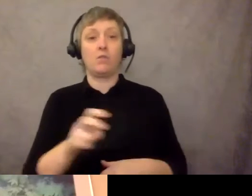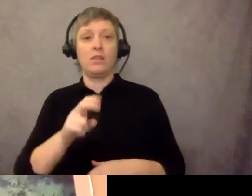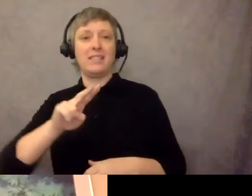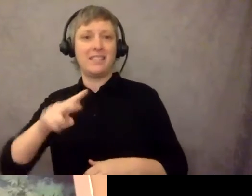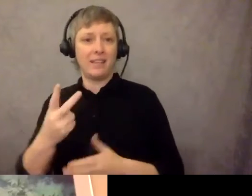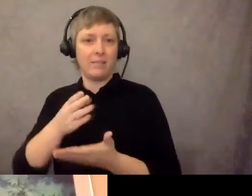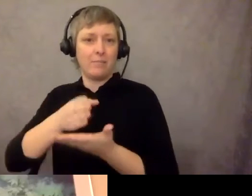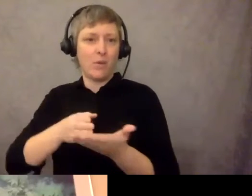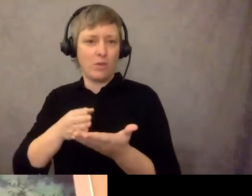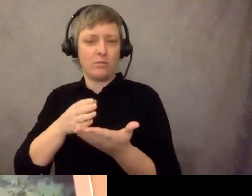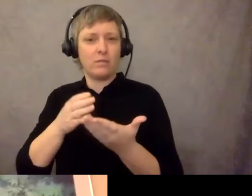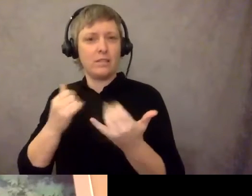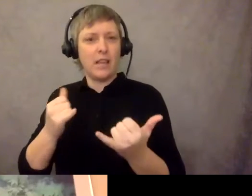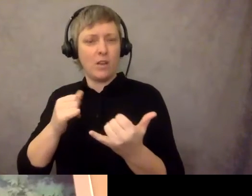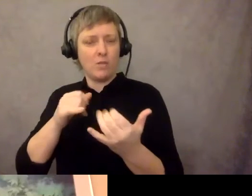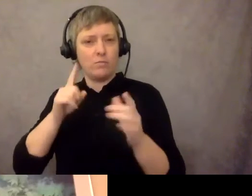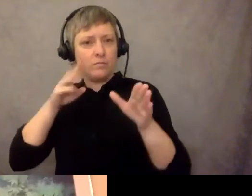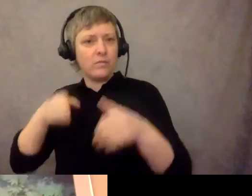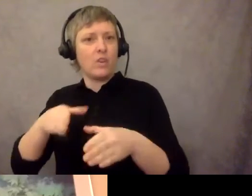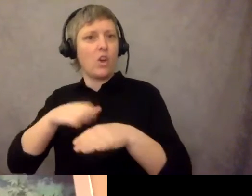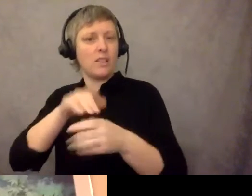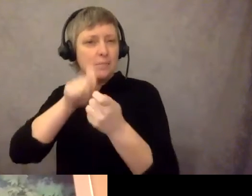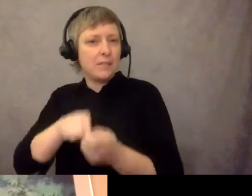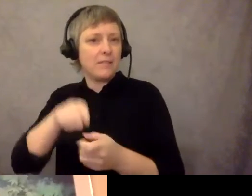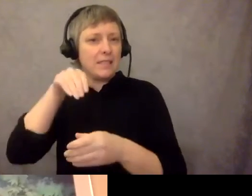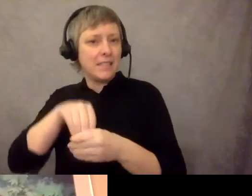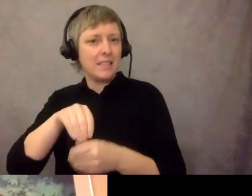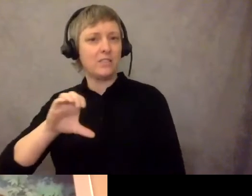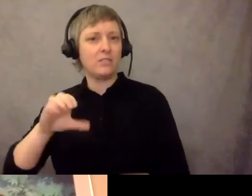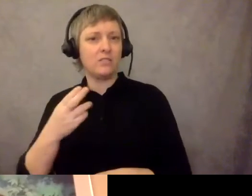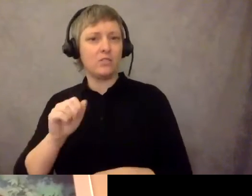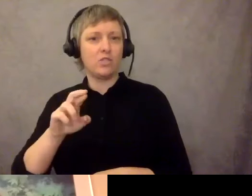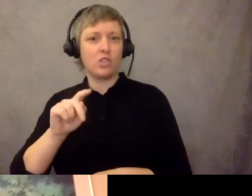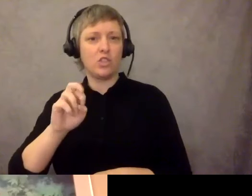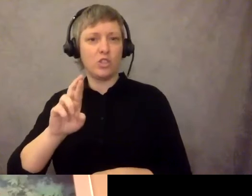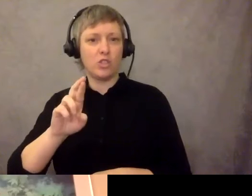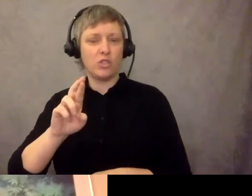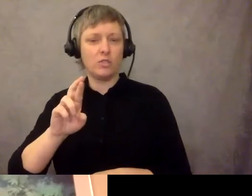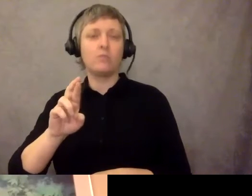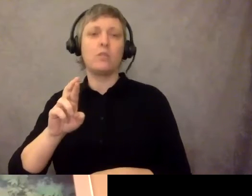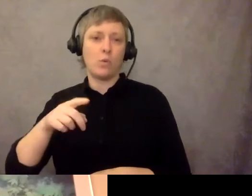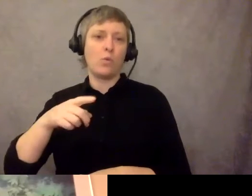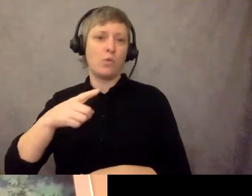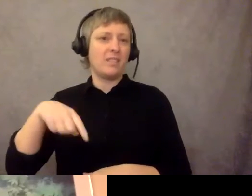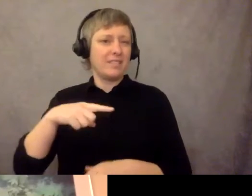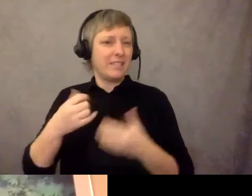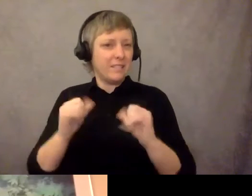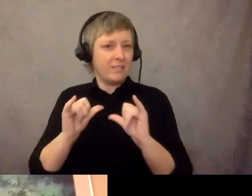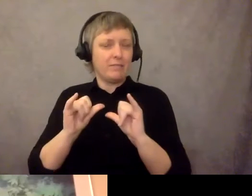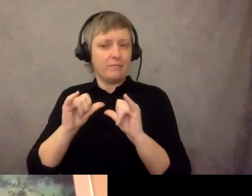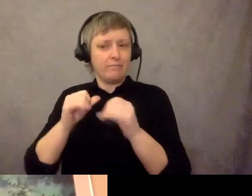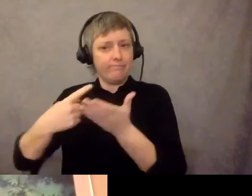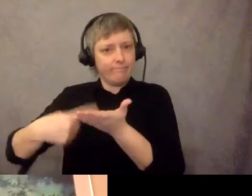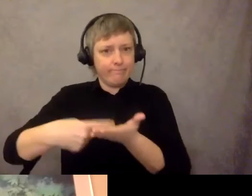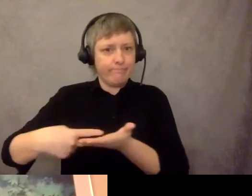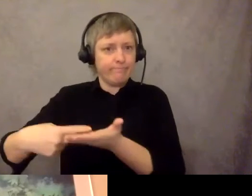Charter. And I'm that they're still in deliberations about which of those things might end